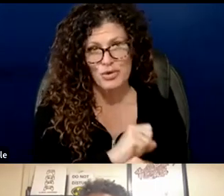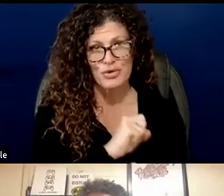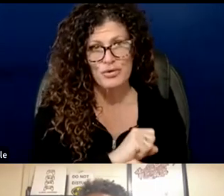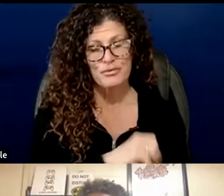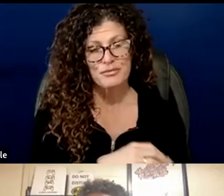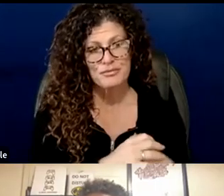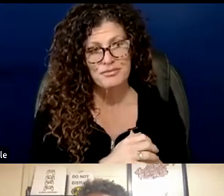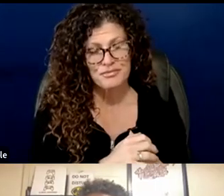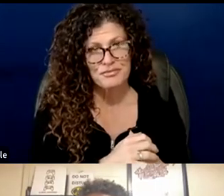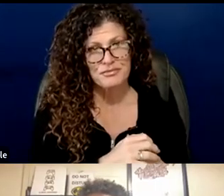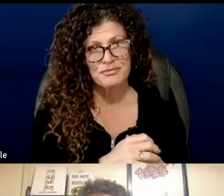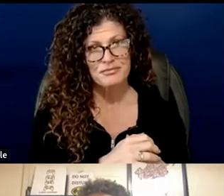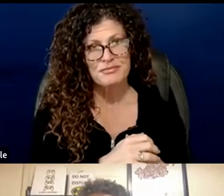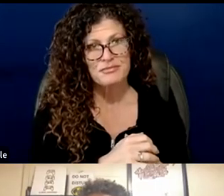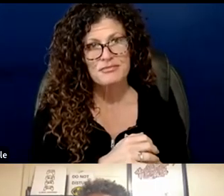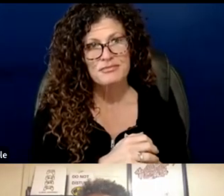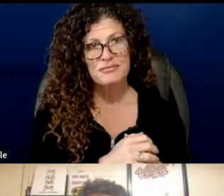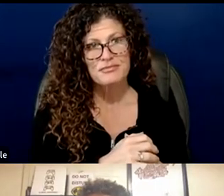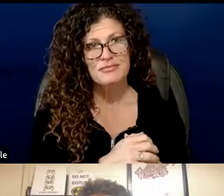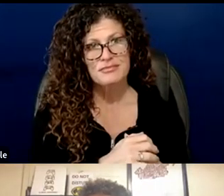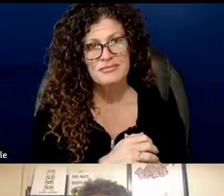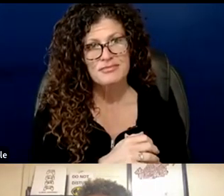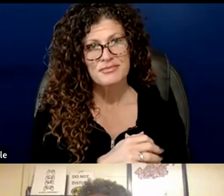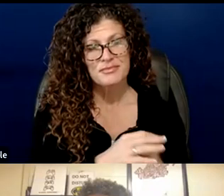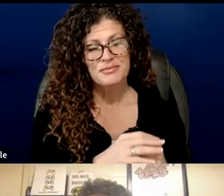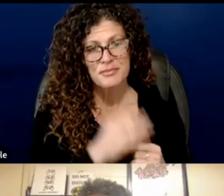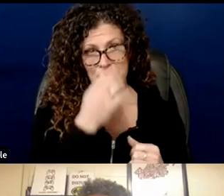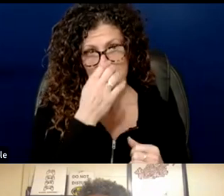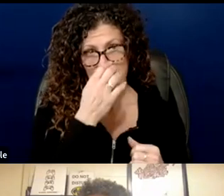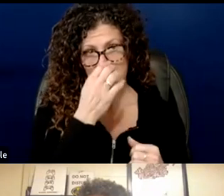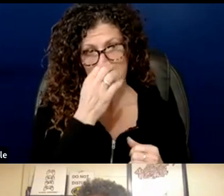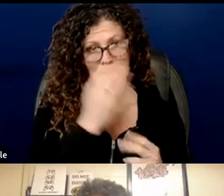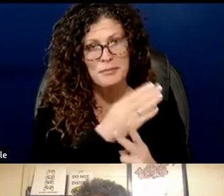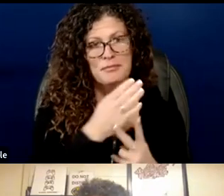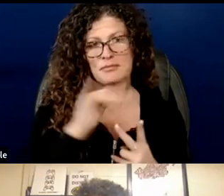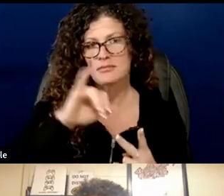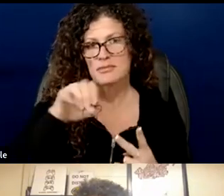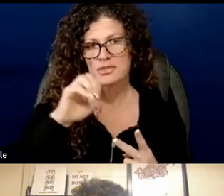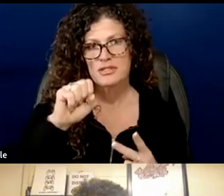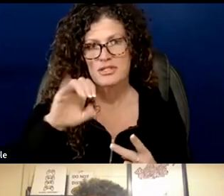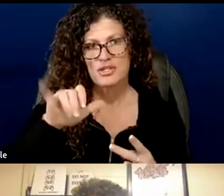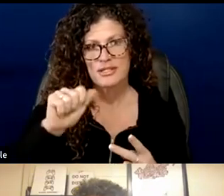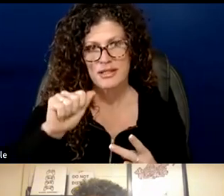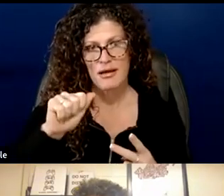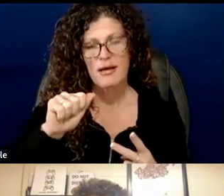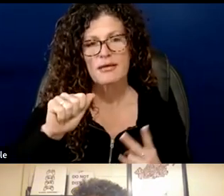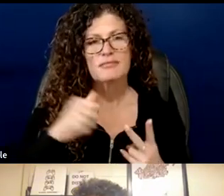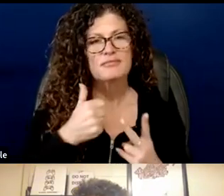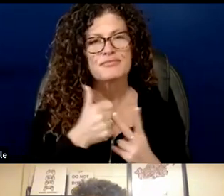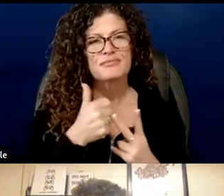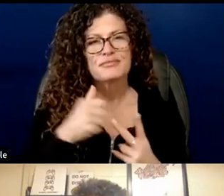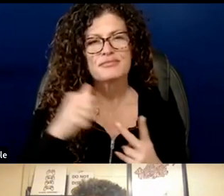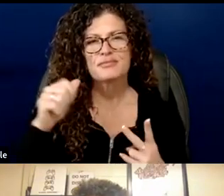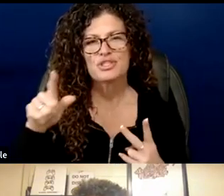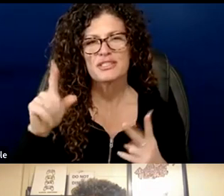for being admitted to such a wonderful group. And Jessica Tang, Ms. Tang, is actually in a BTU